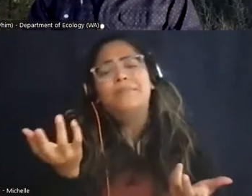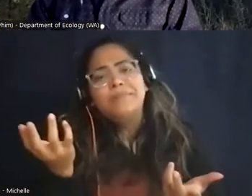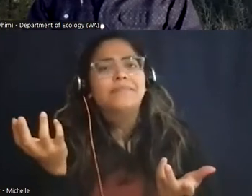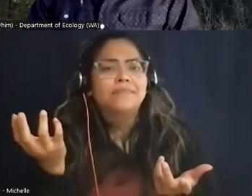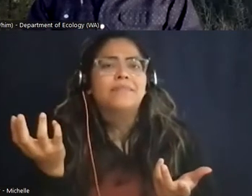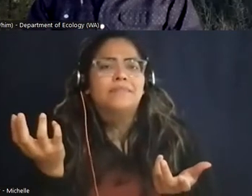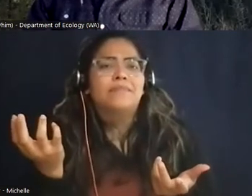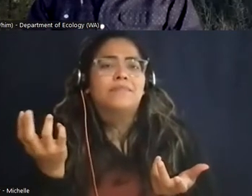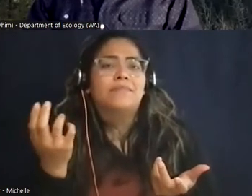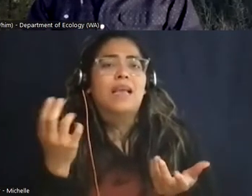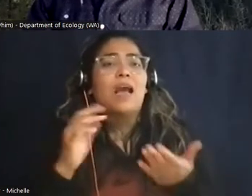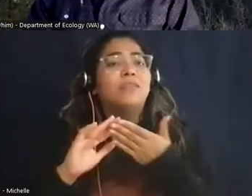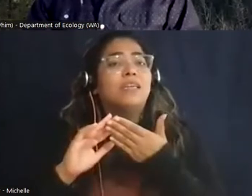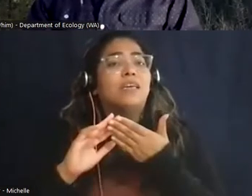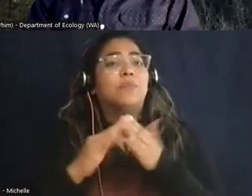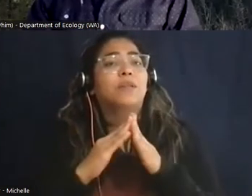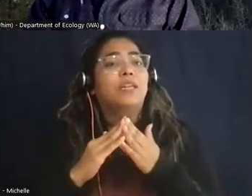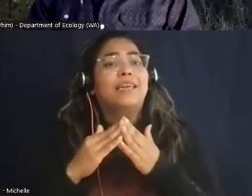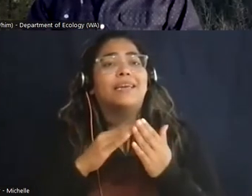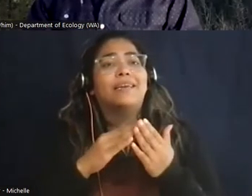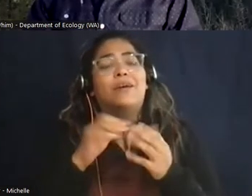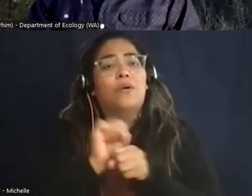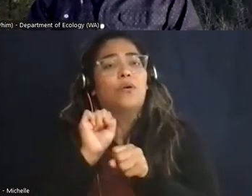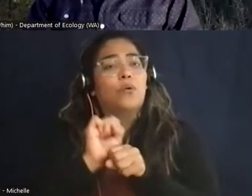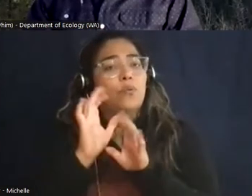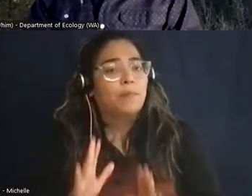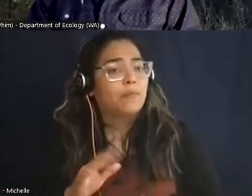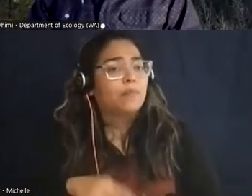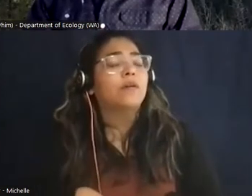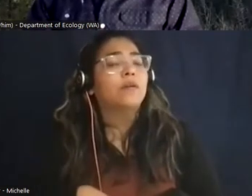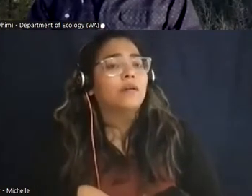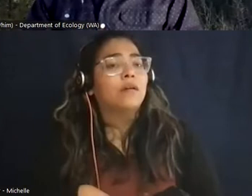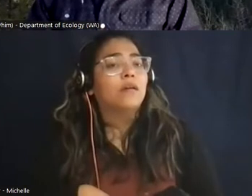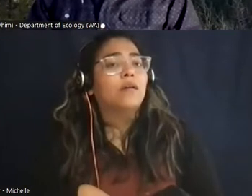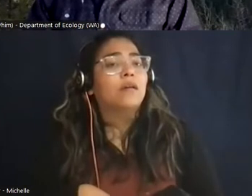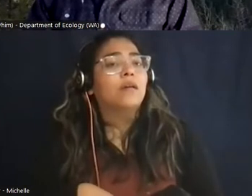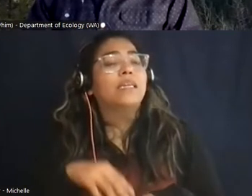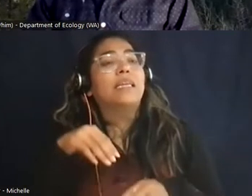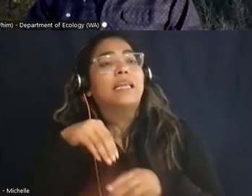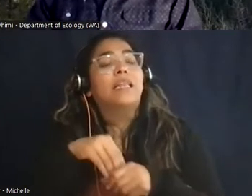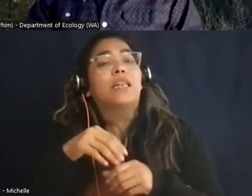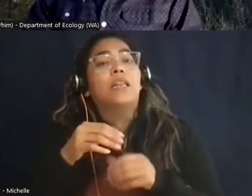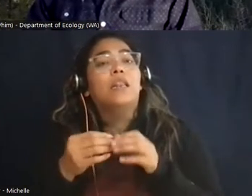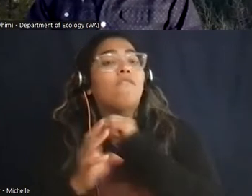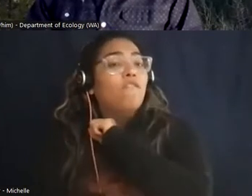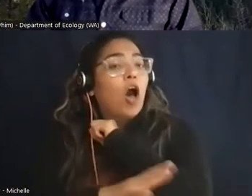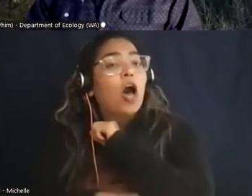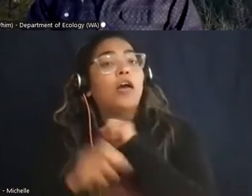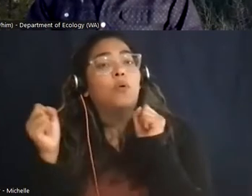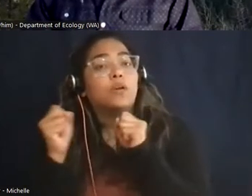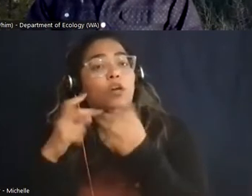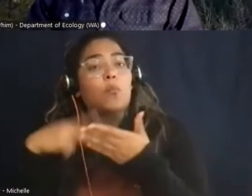i was a community crew member in during the fall and winter program of that of 2013